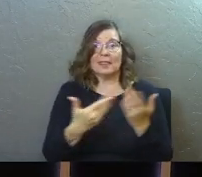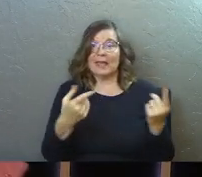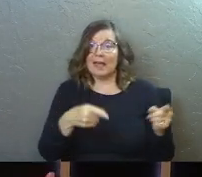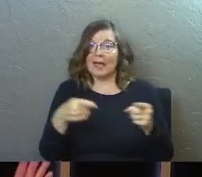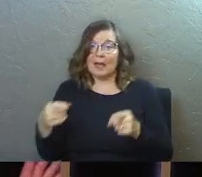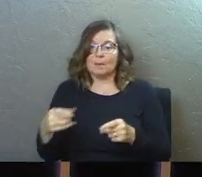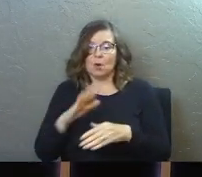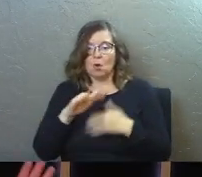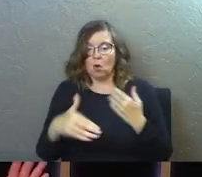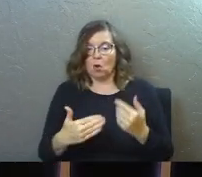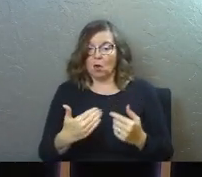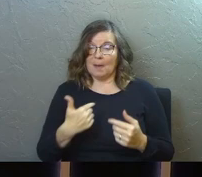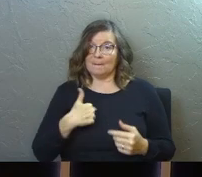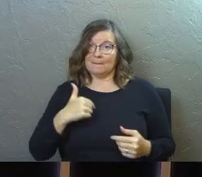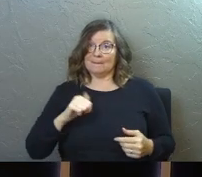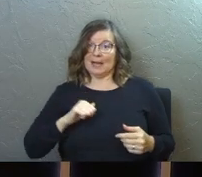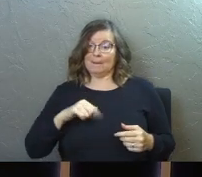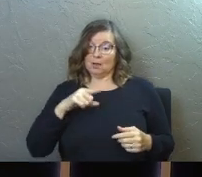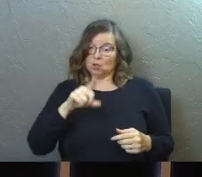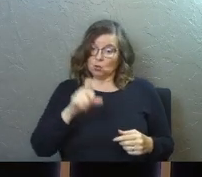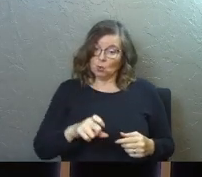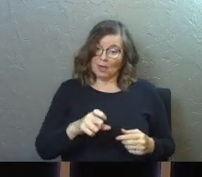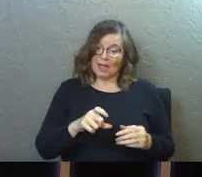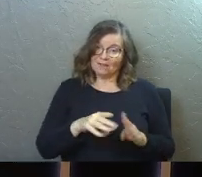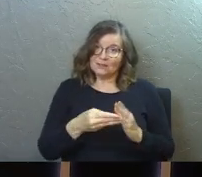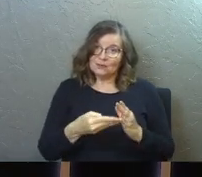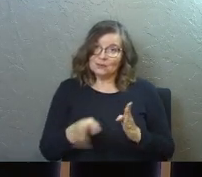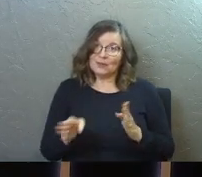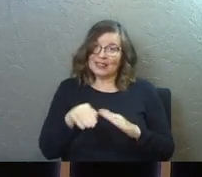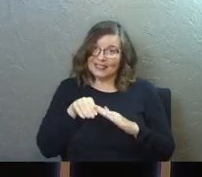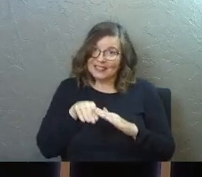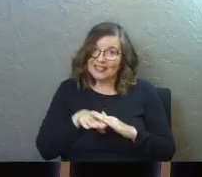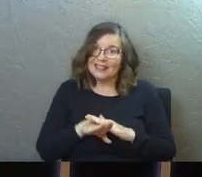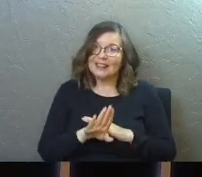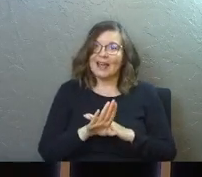thing happen all by self, but you've got to let me.